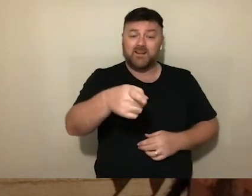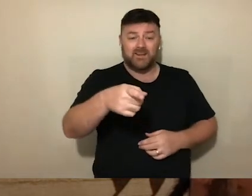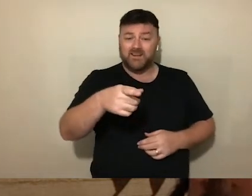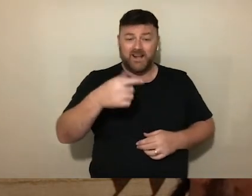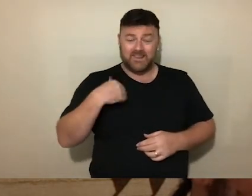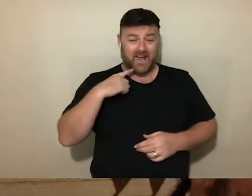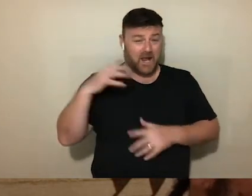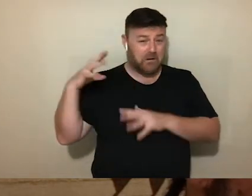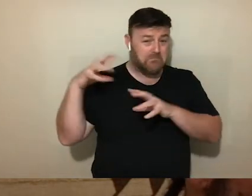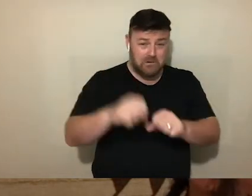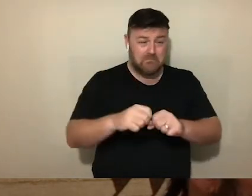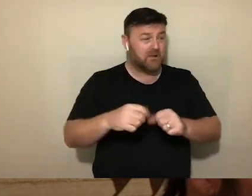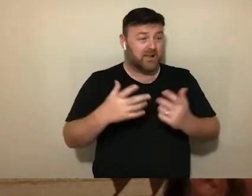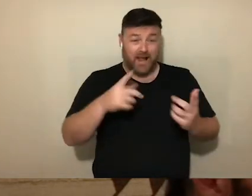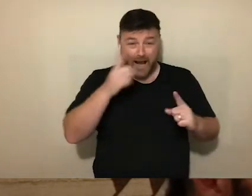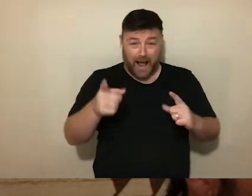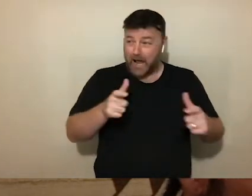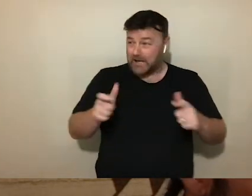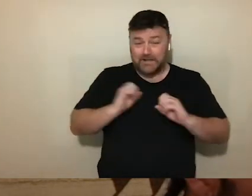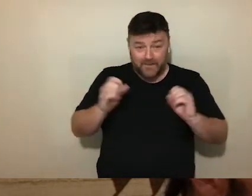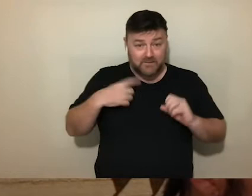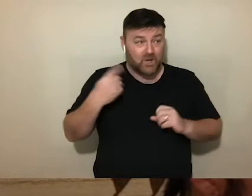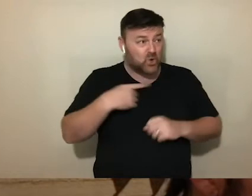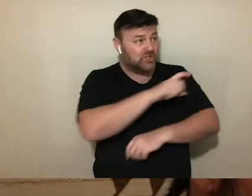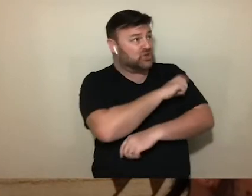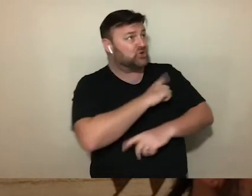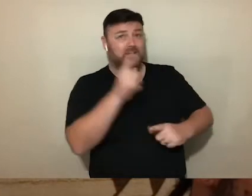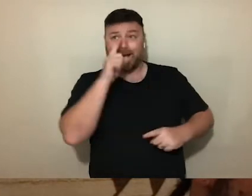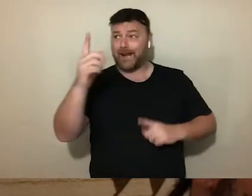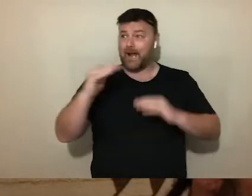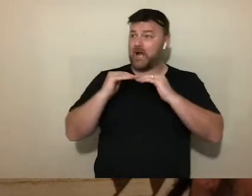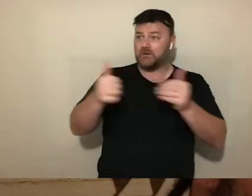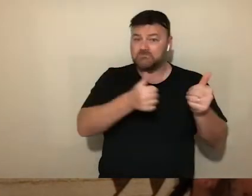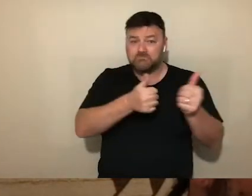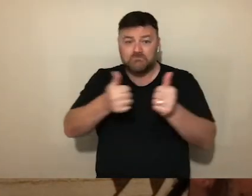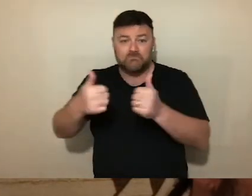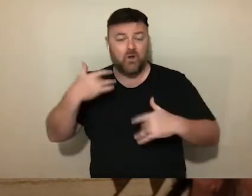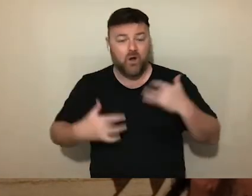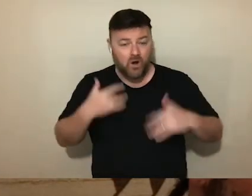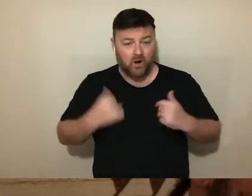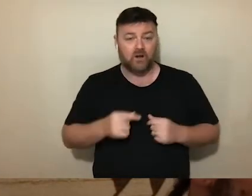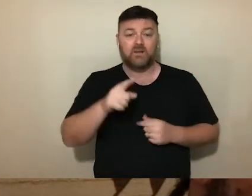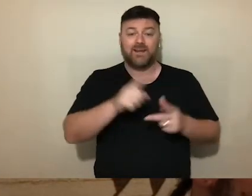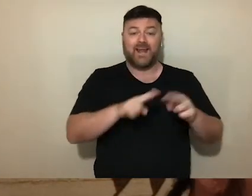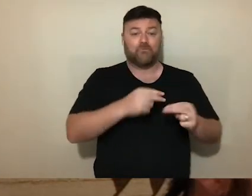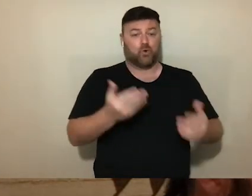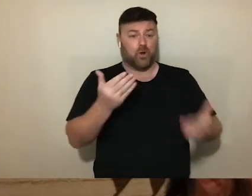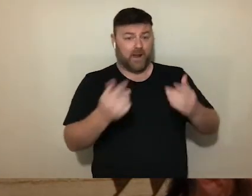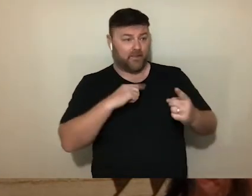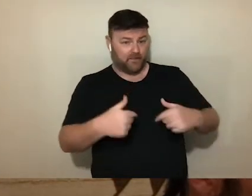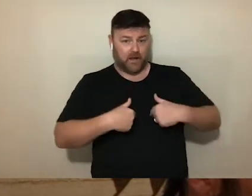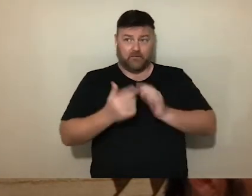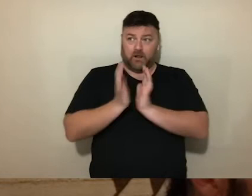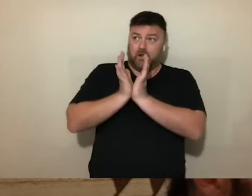by a lack of security and stability. Furthermore, the precarity of their living conditions compounds with feelings of coercion